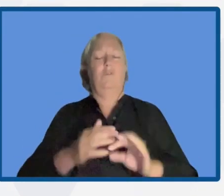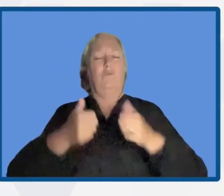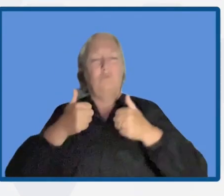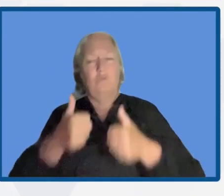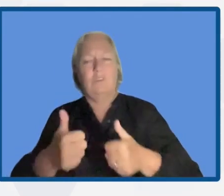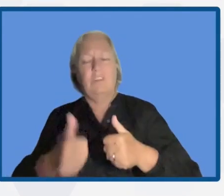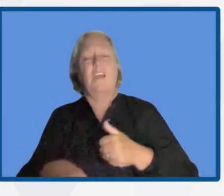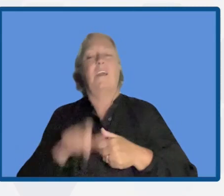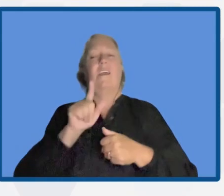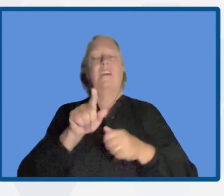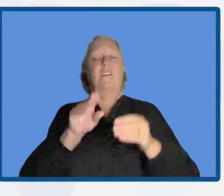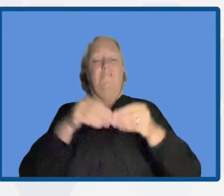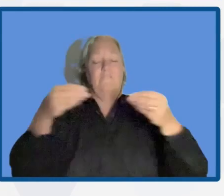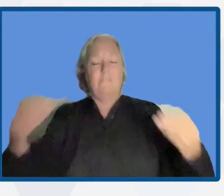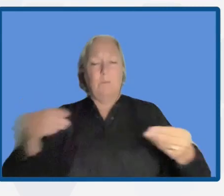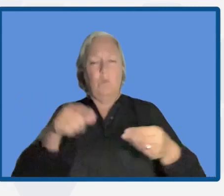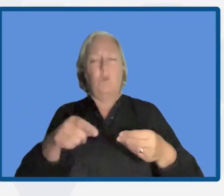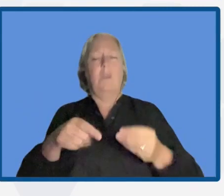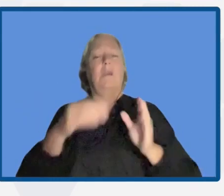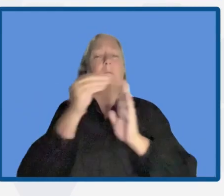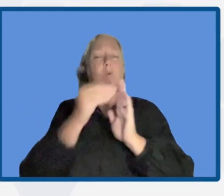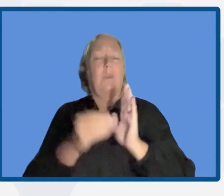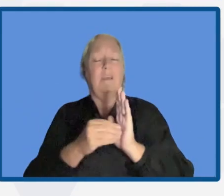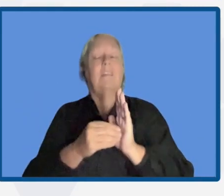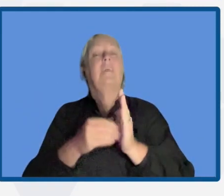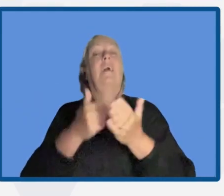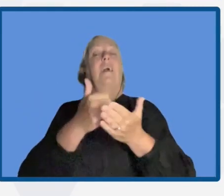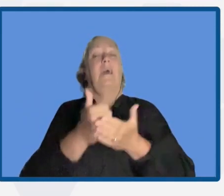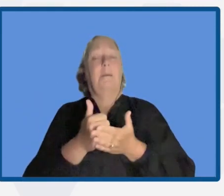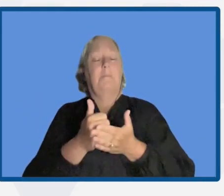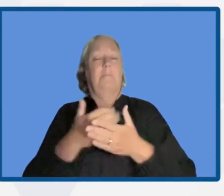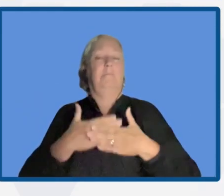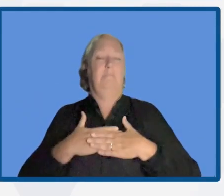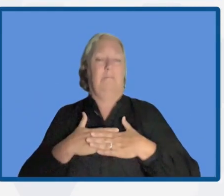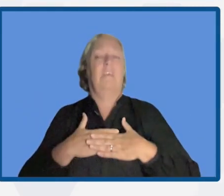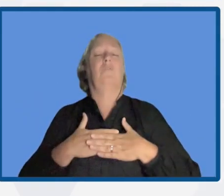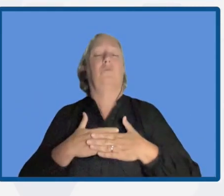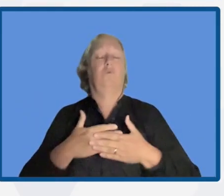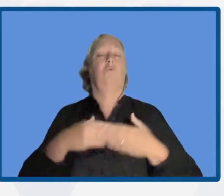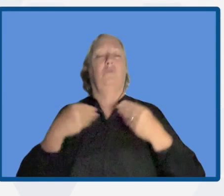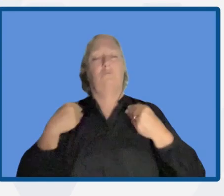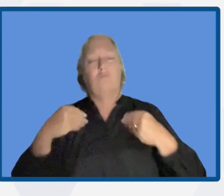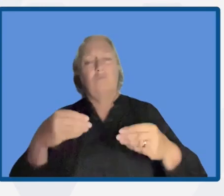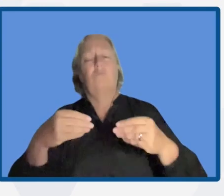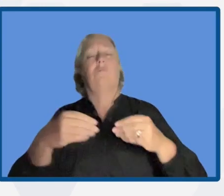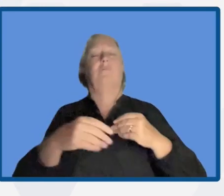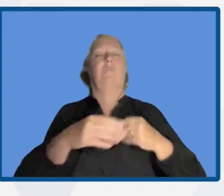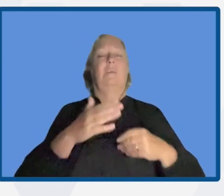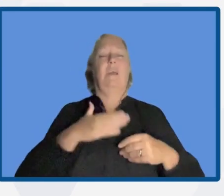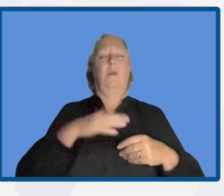and policies that will make it possible for us to promote the effectiveness of nature-based solutions.